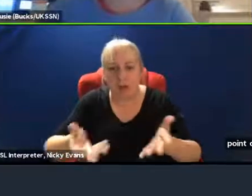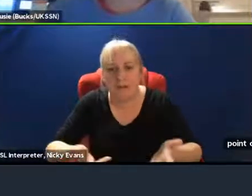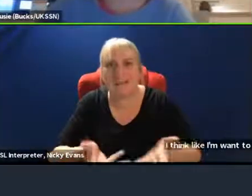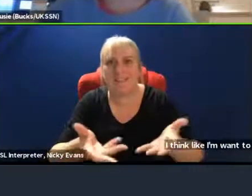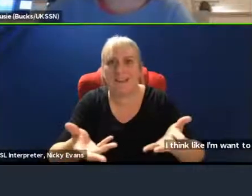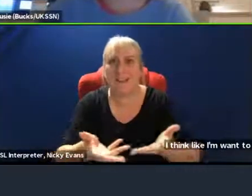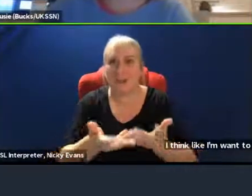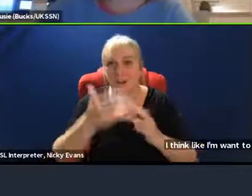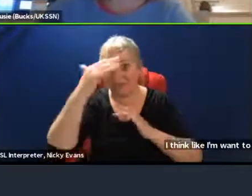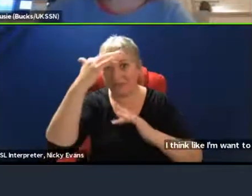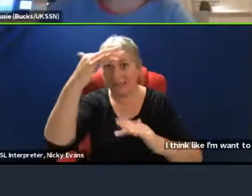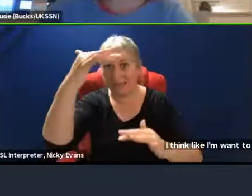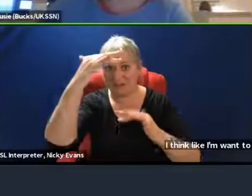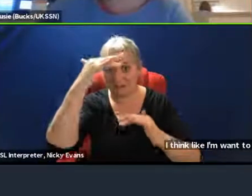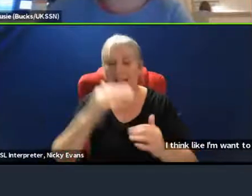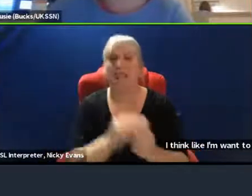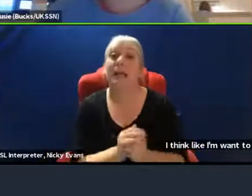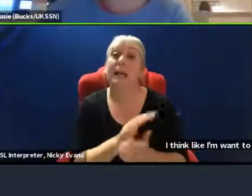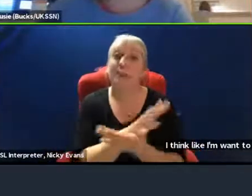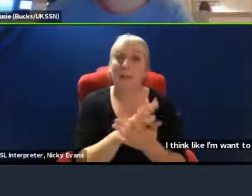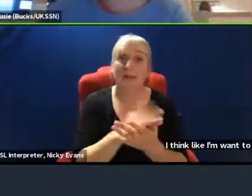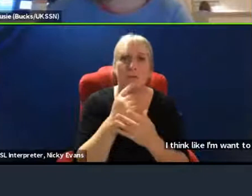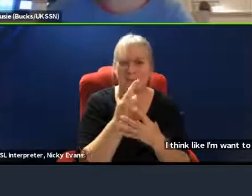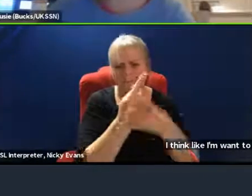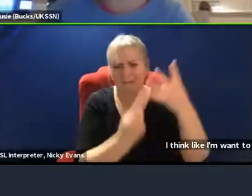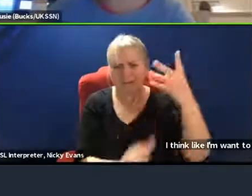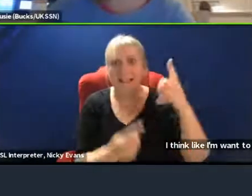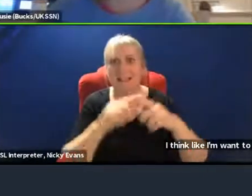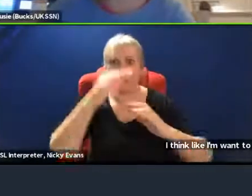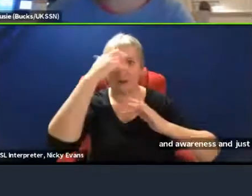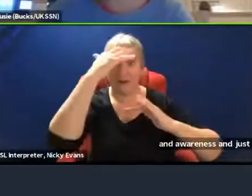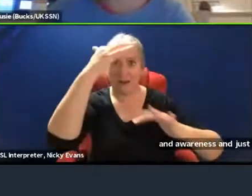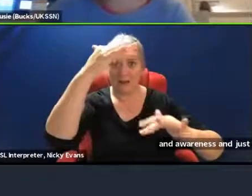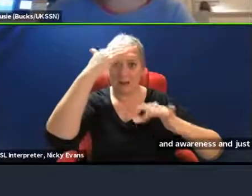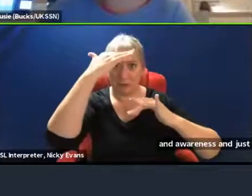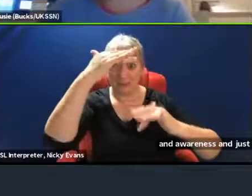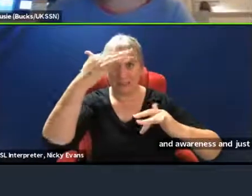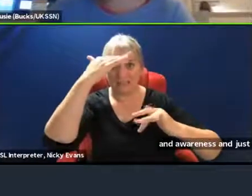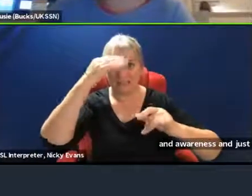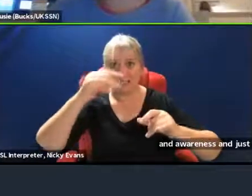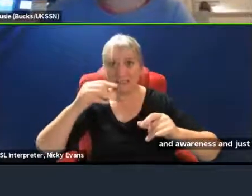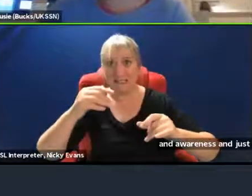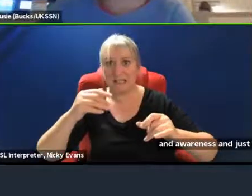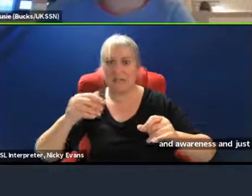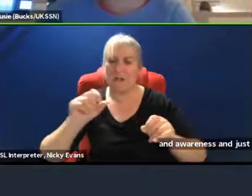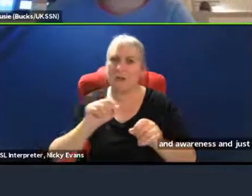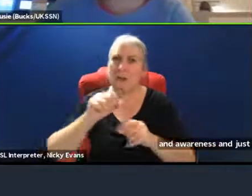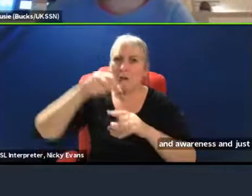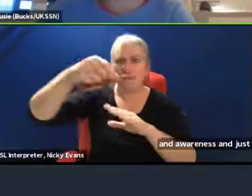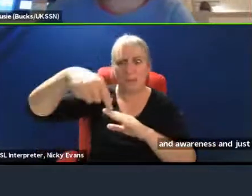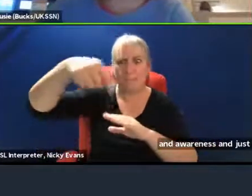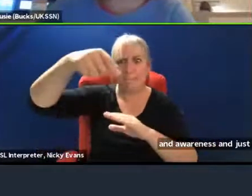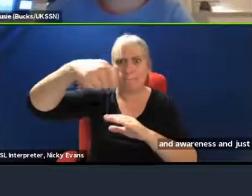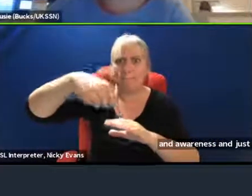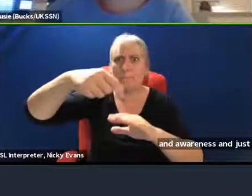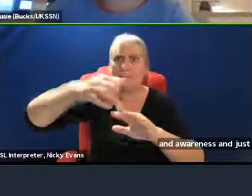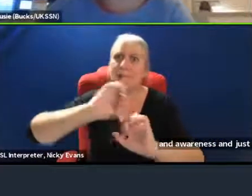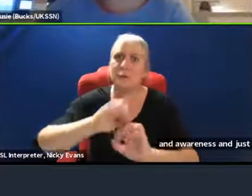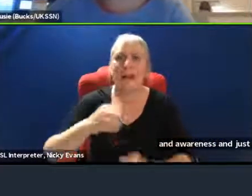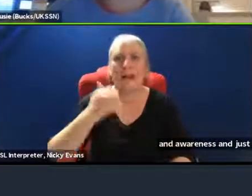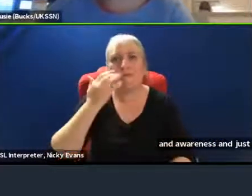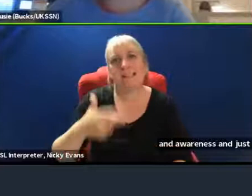where you have ideologies that are drip fed into your everyday life. So you then start believing that.